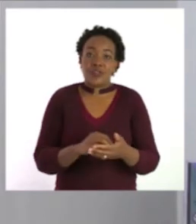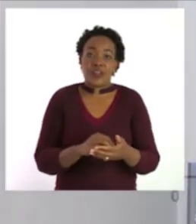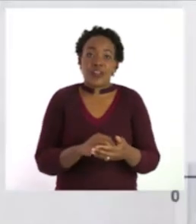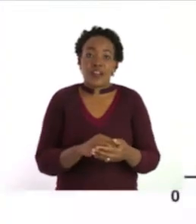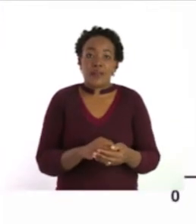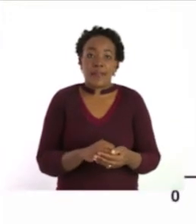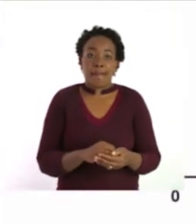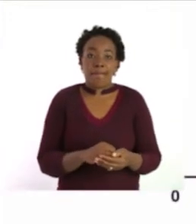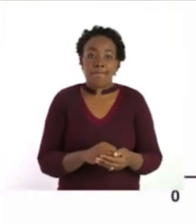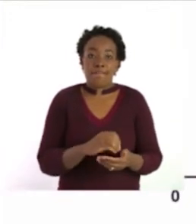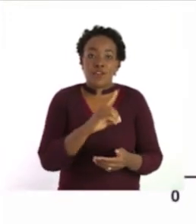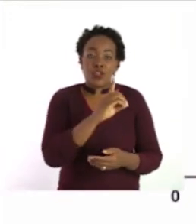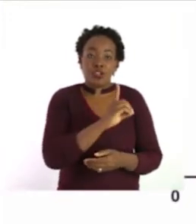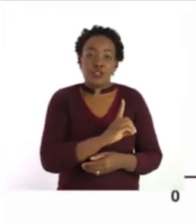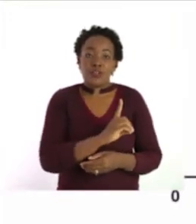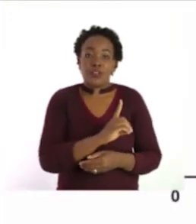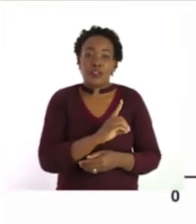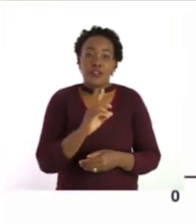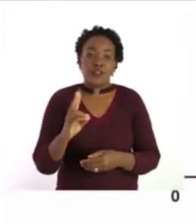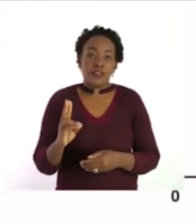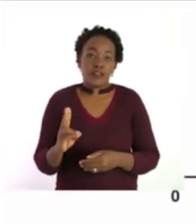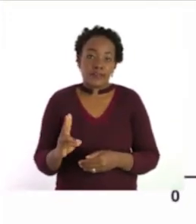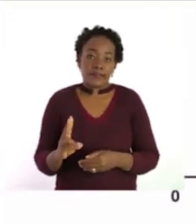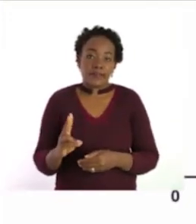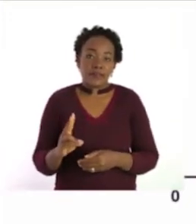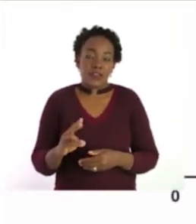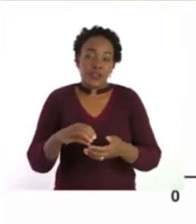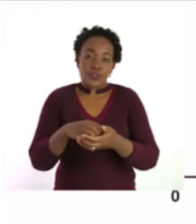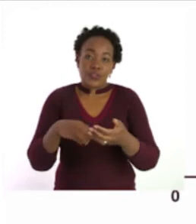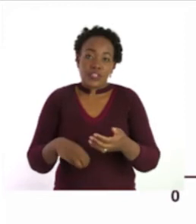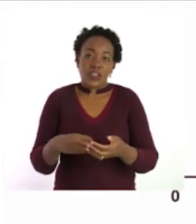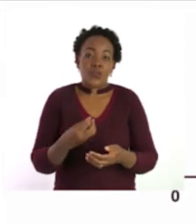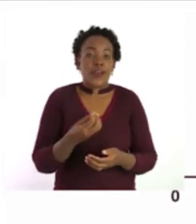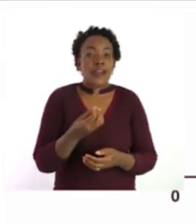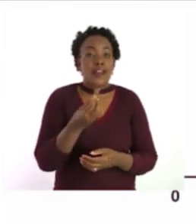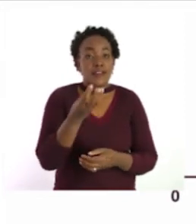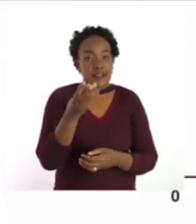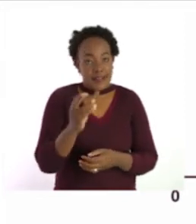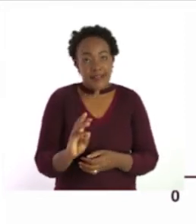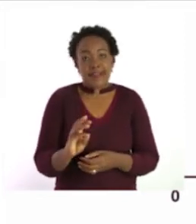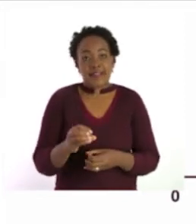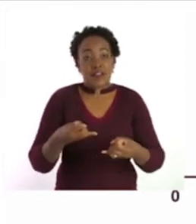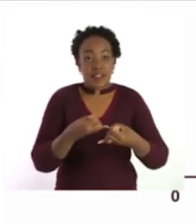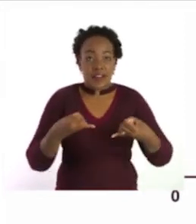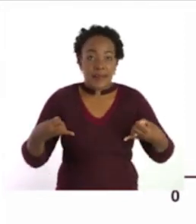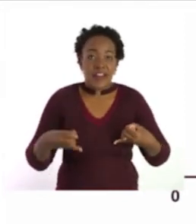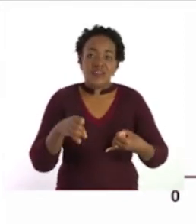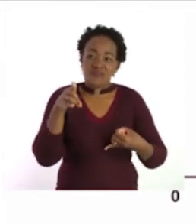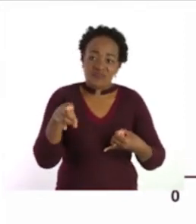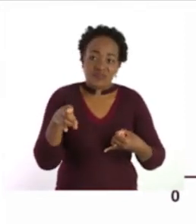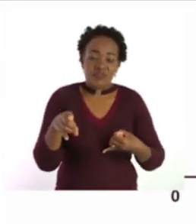minus 6. We count to 12. 1, 2, 3,